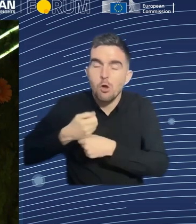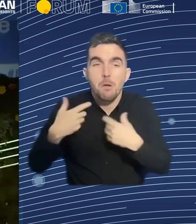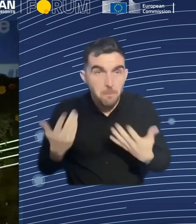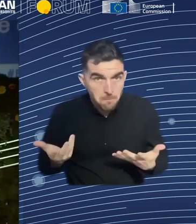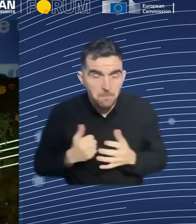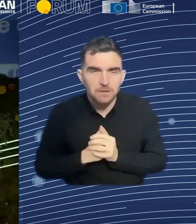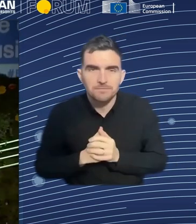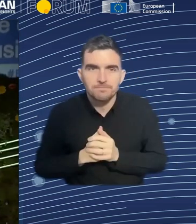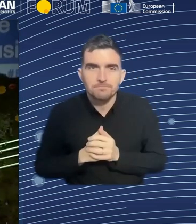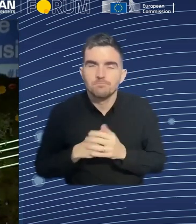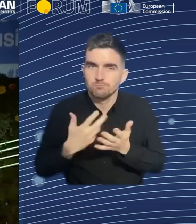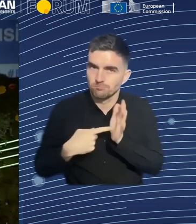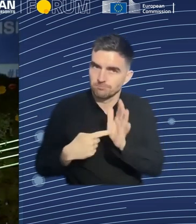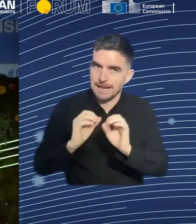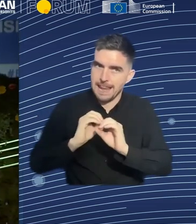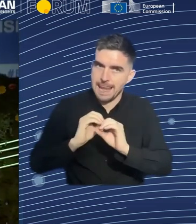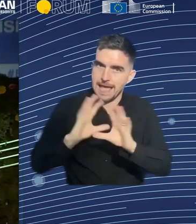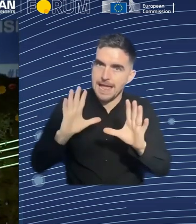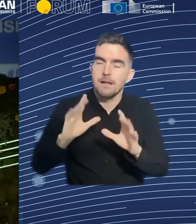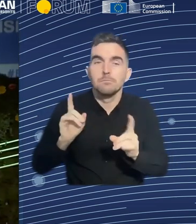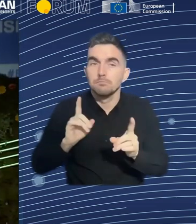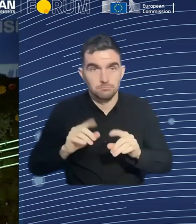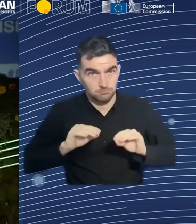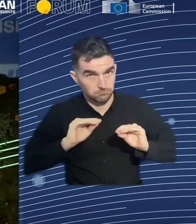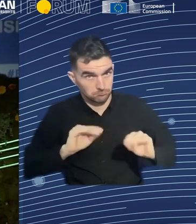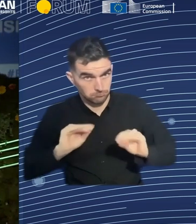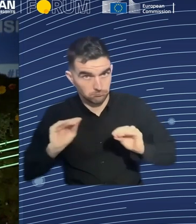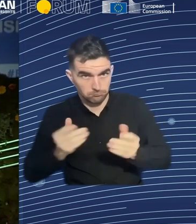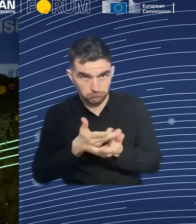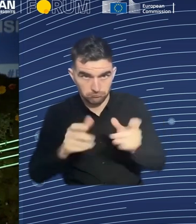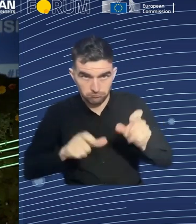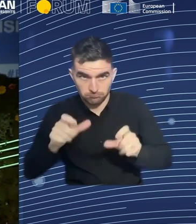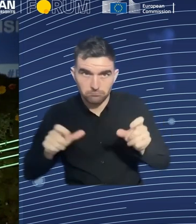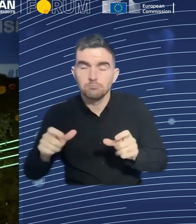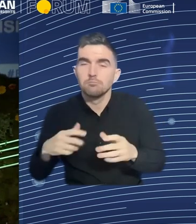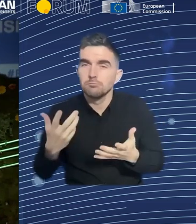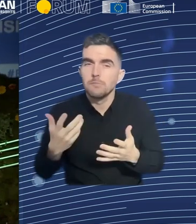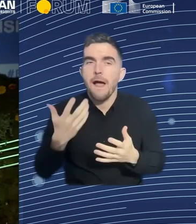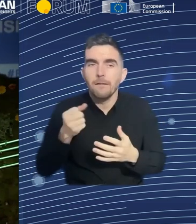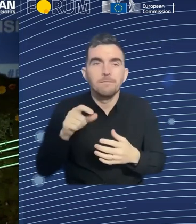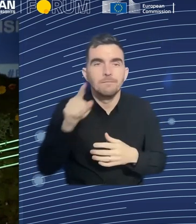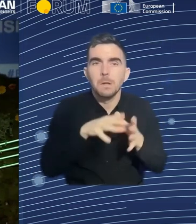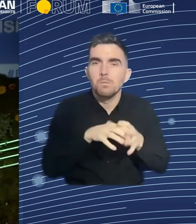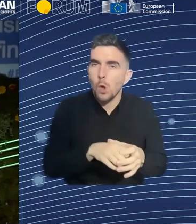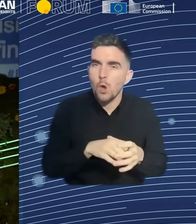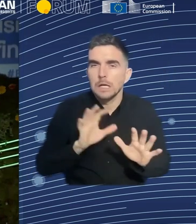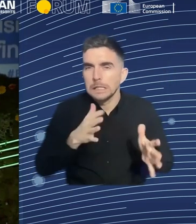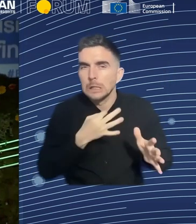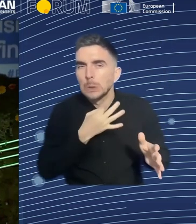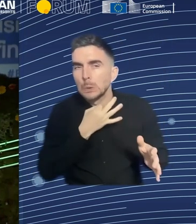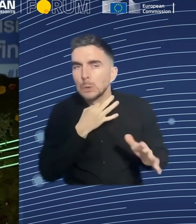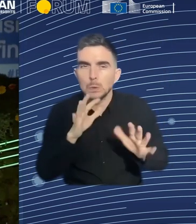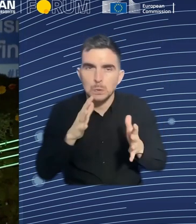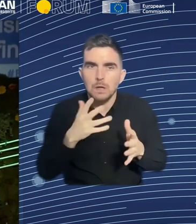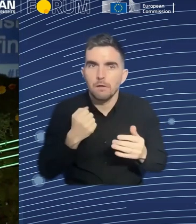that if you train someone, they may just leave and find a better remunerated, more interesting job. And I think we need to be